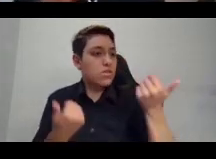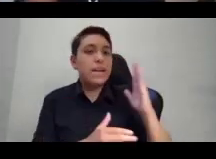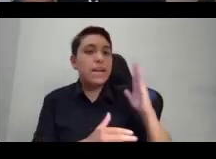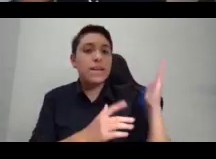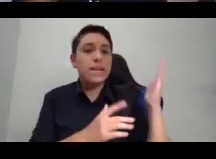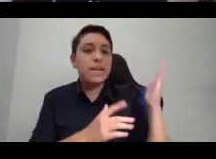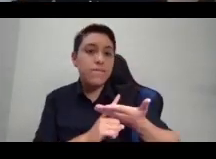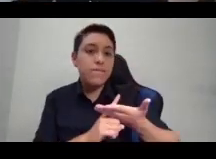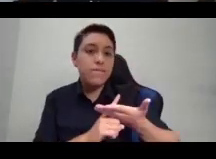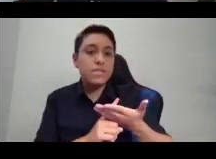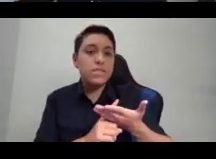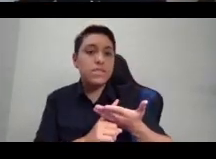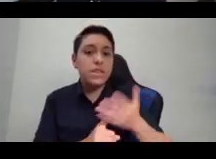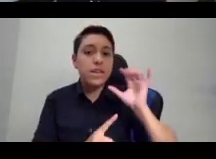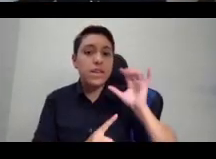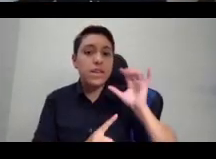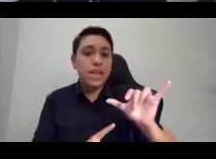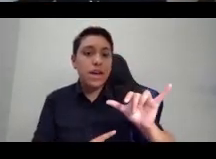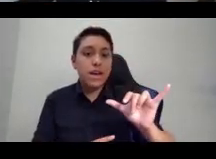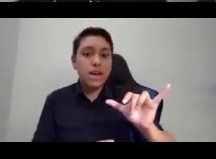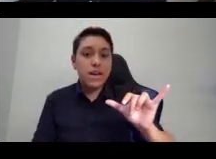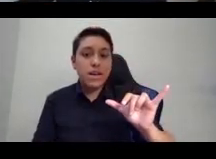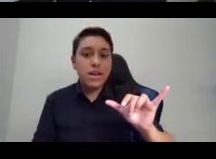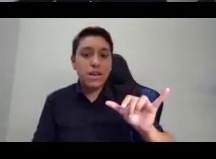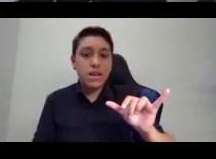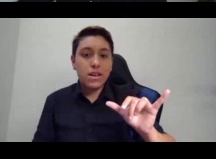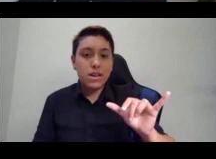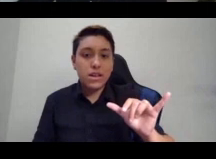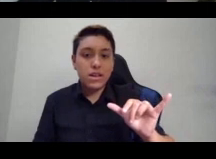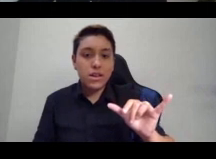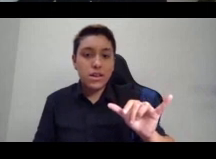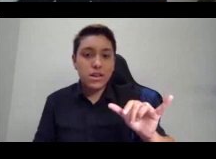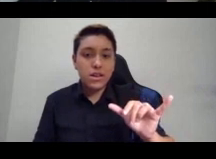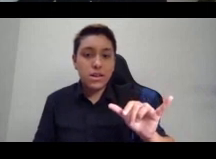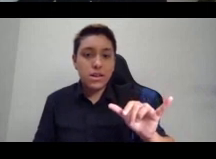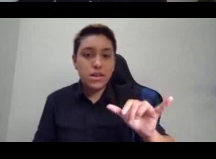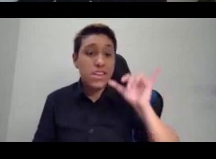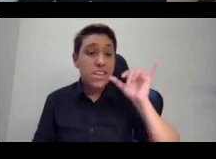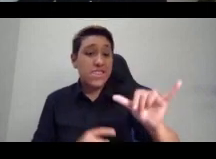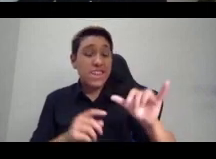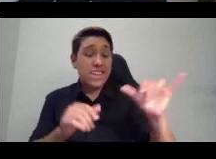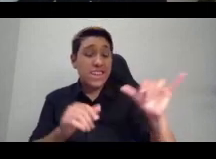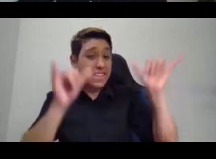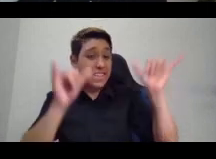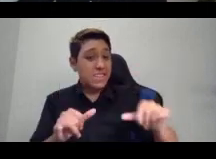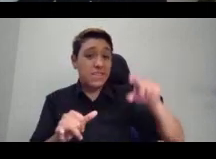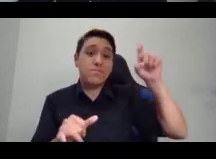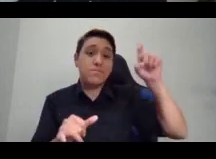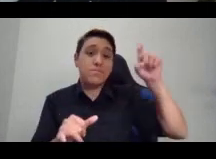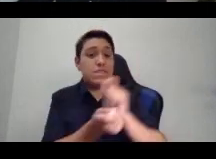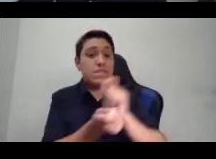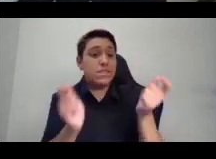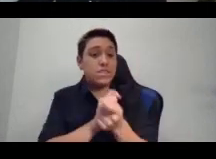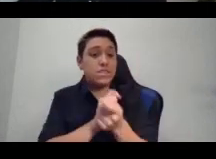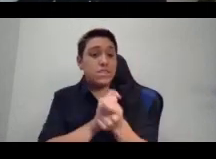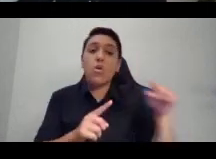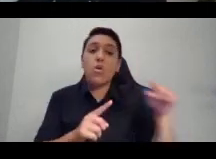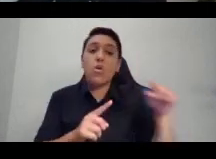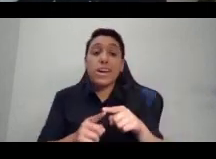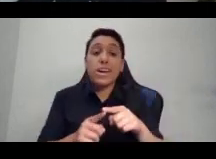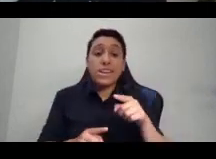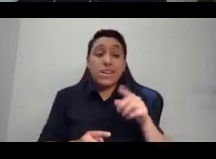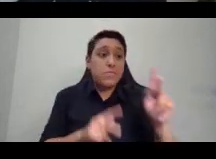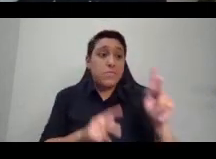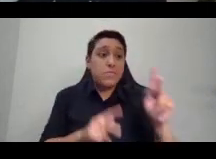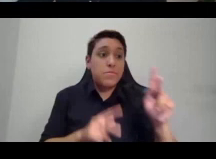by the National Army. When her status was discovered, her trans status was discovered